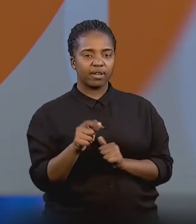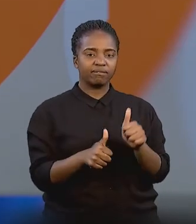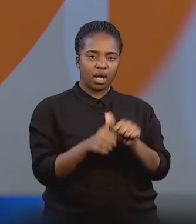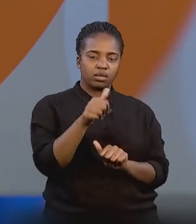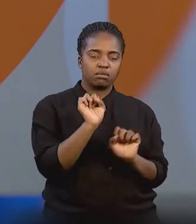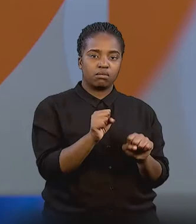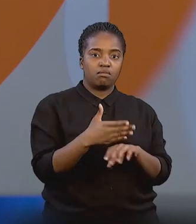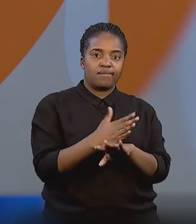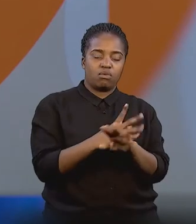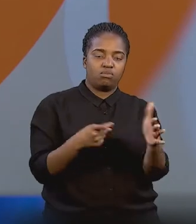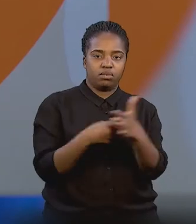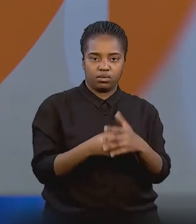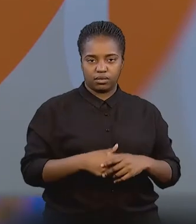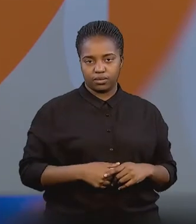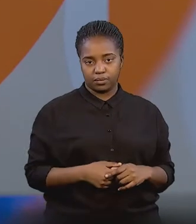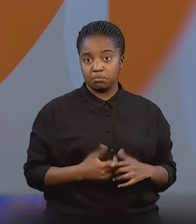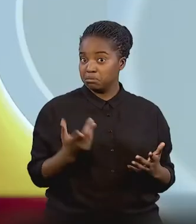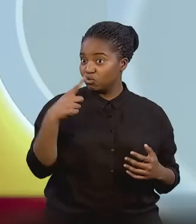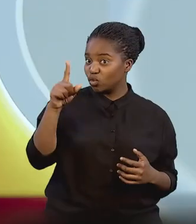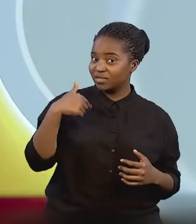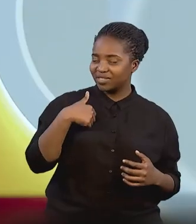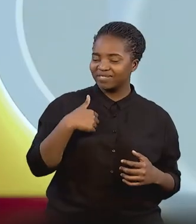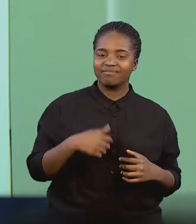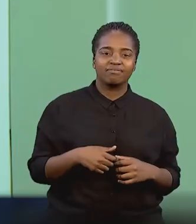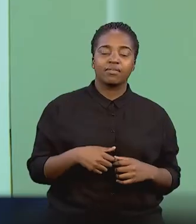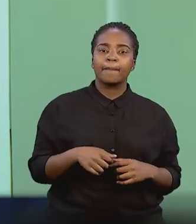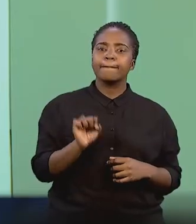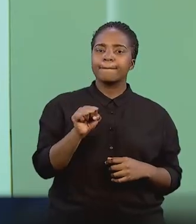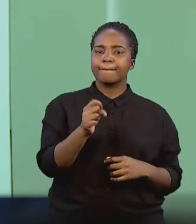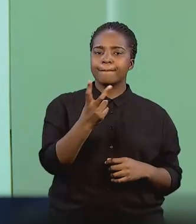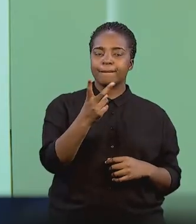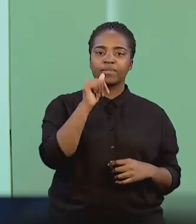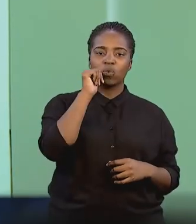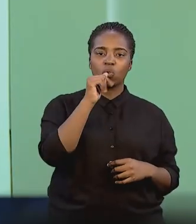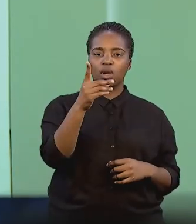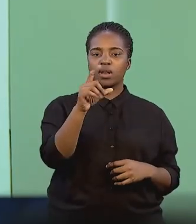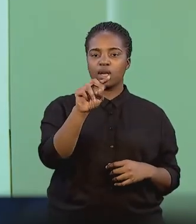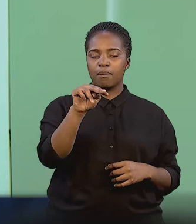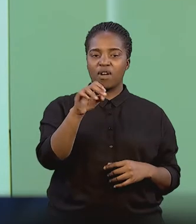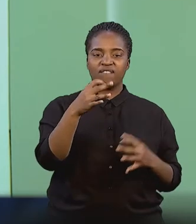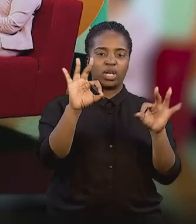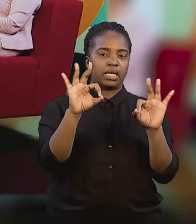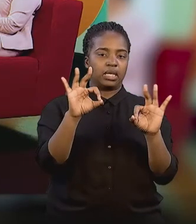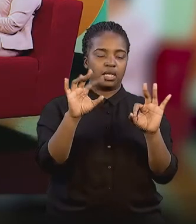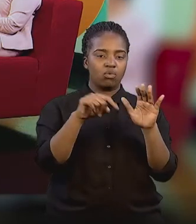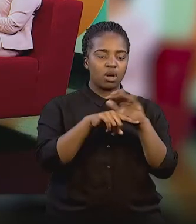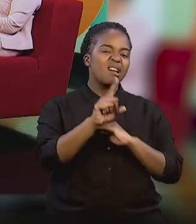get them involved with a particular sport. Am I right? Well, normally with like demo days, we actually do not pay for it.